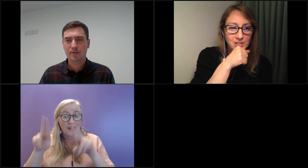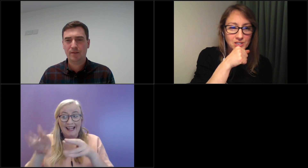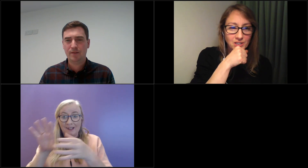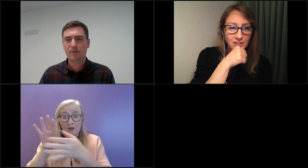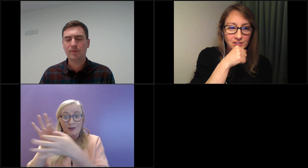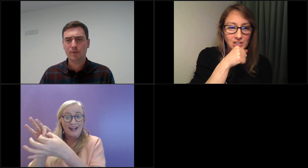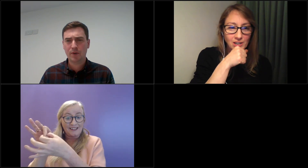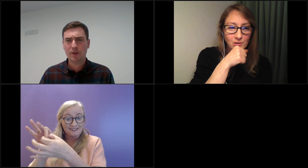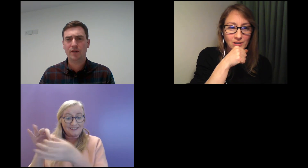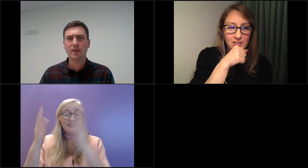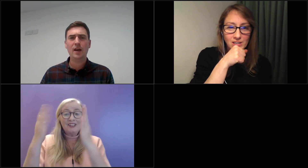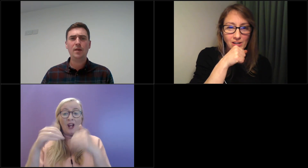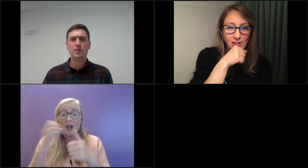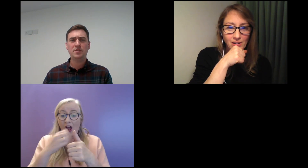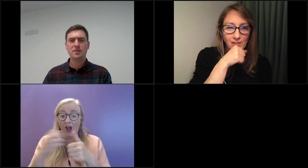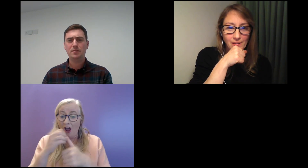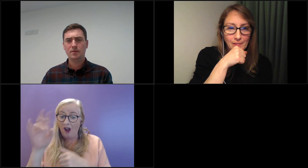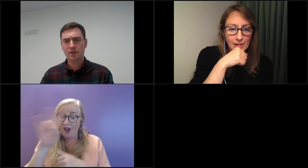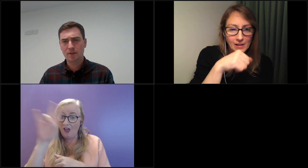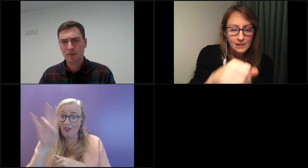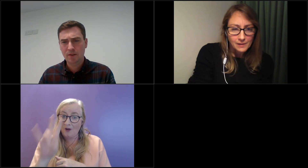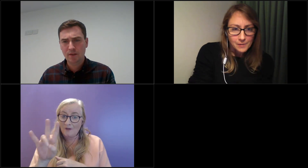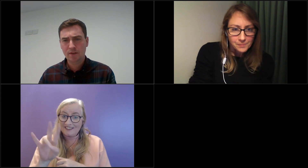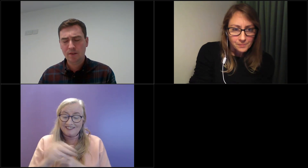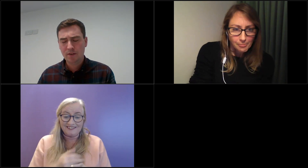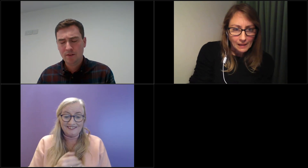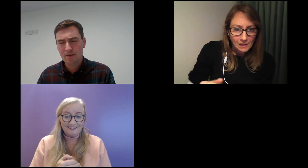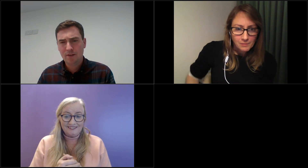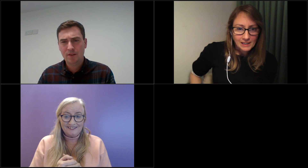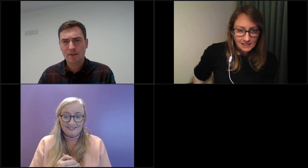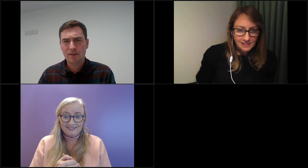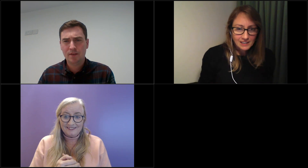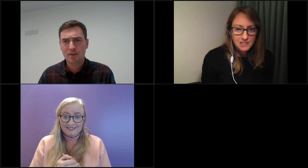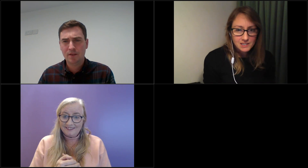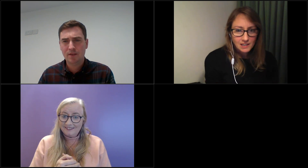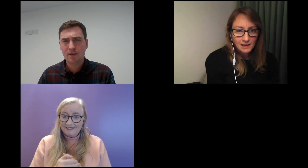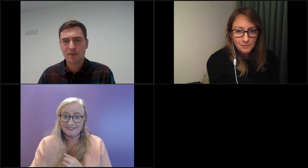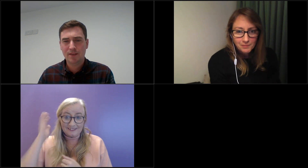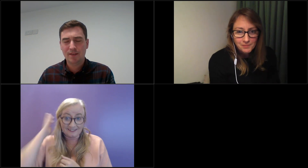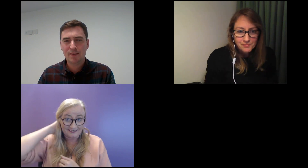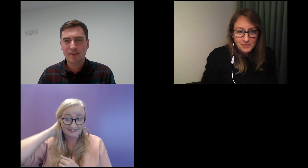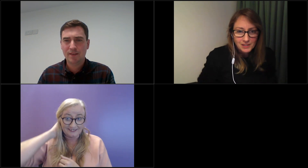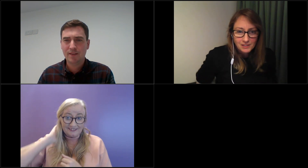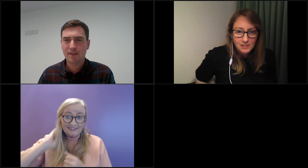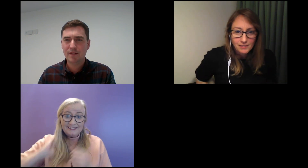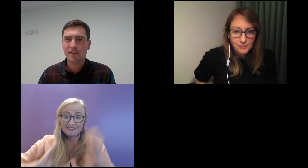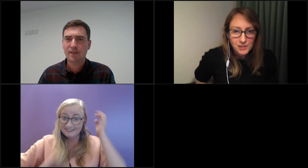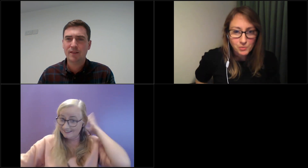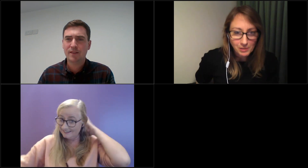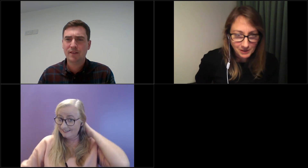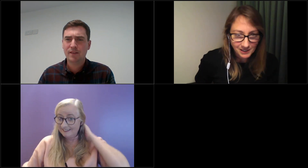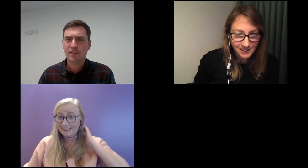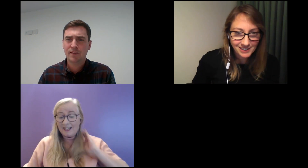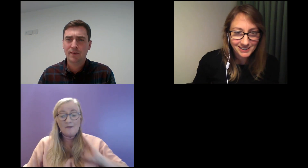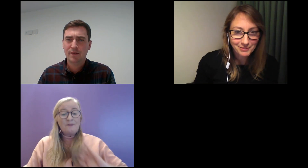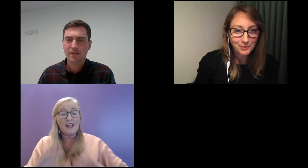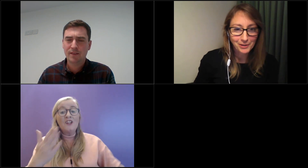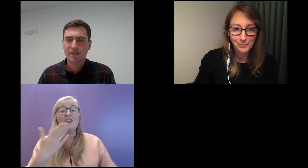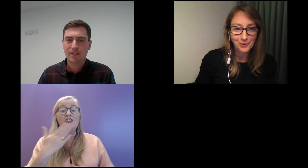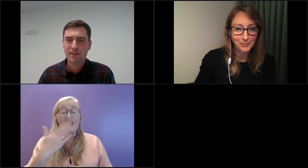another question, Carla, shall I call it? Yeah, I'll do some. Again, thanks. First webinar,